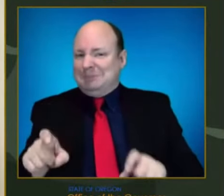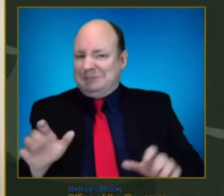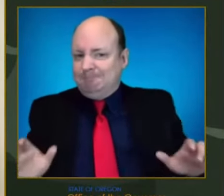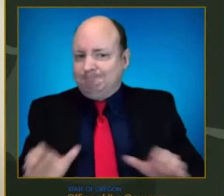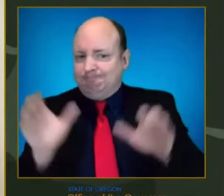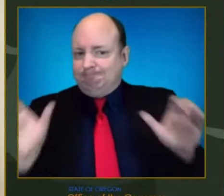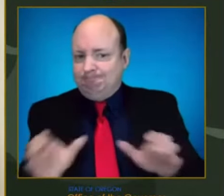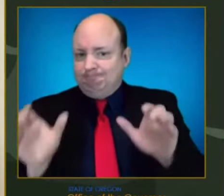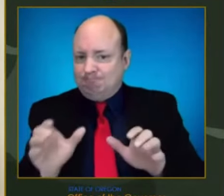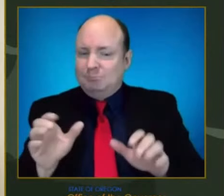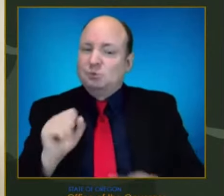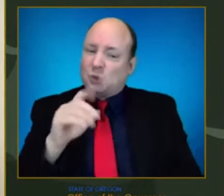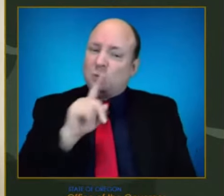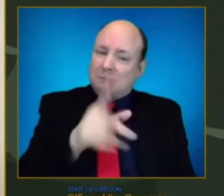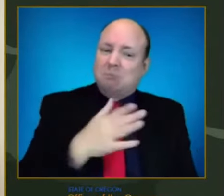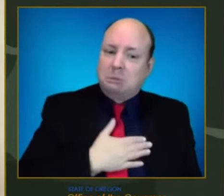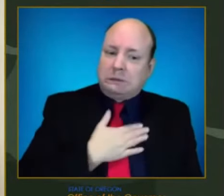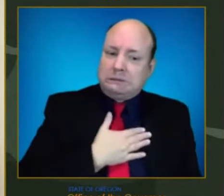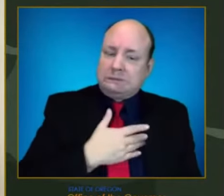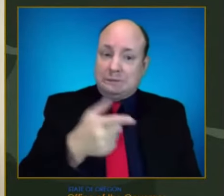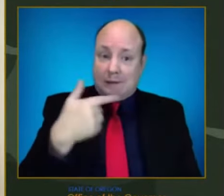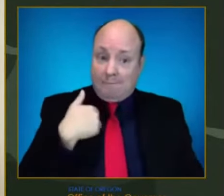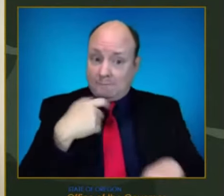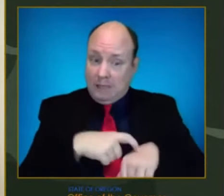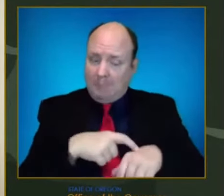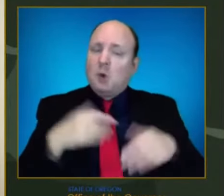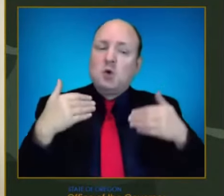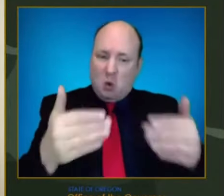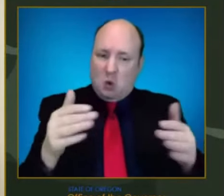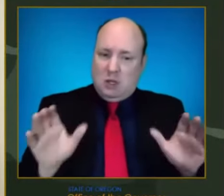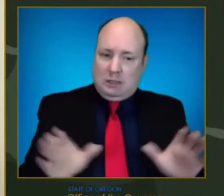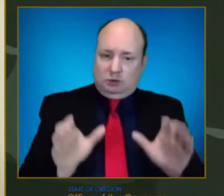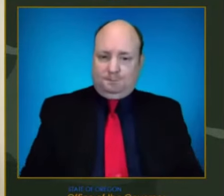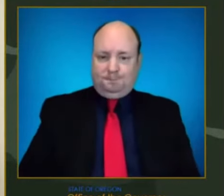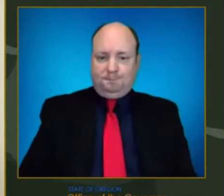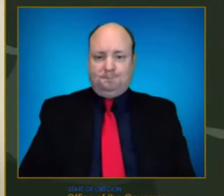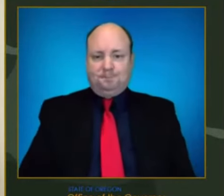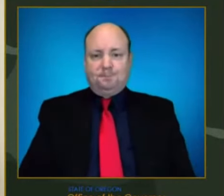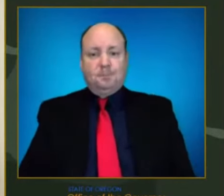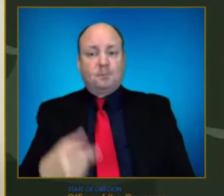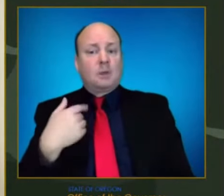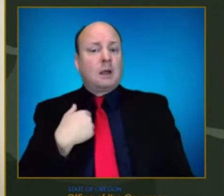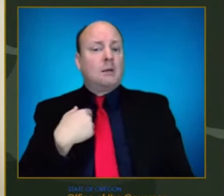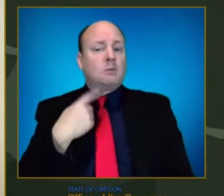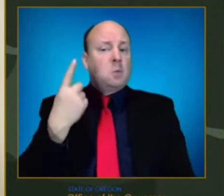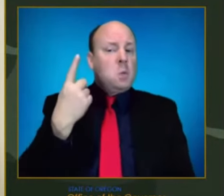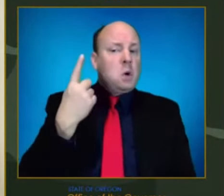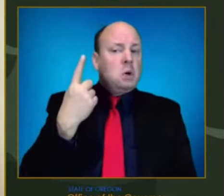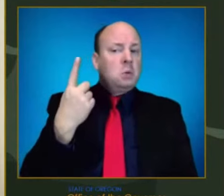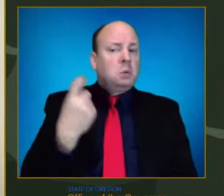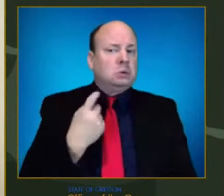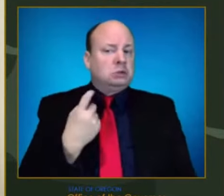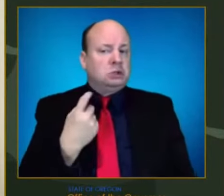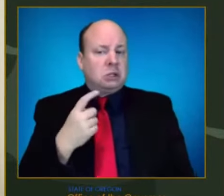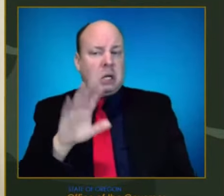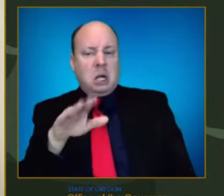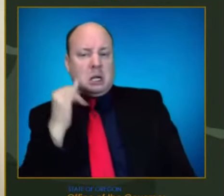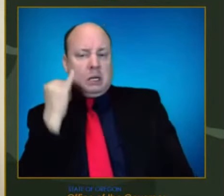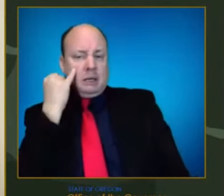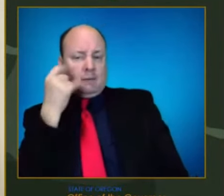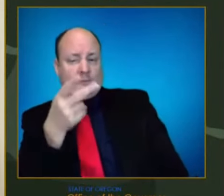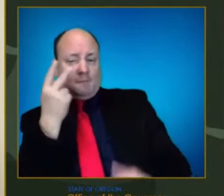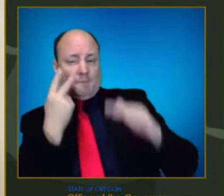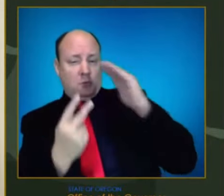Thank you, Governor for that. I appreciate that. Just one quick question. Also, I know we have a forecast for infections and for hospitalizations.